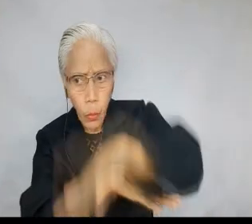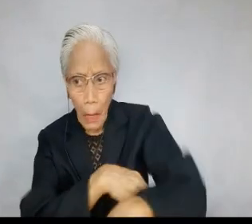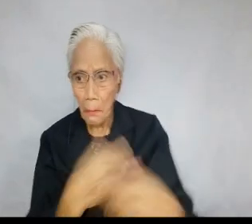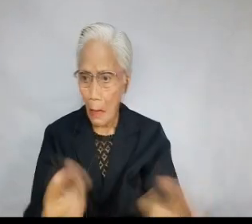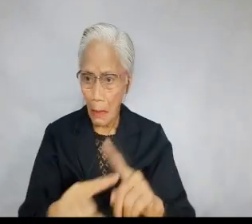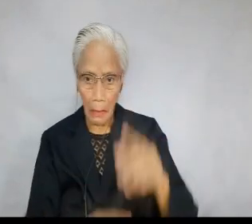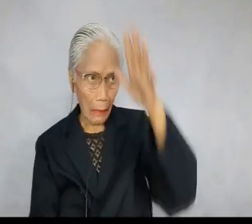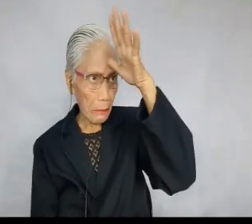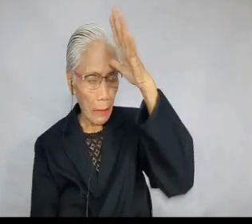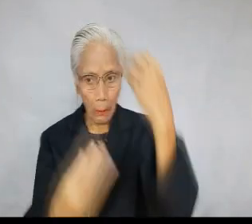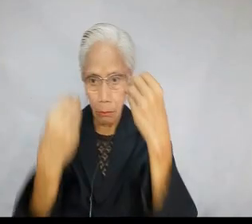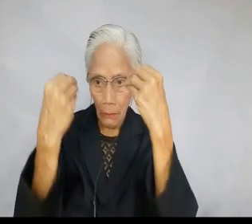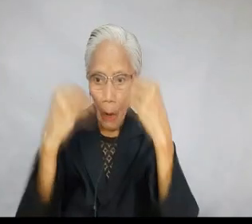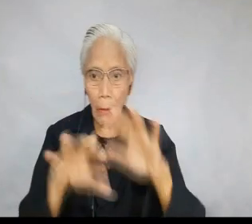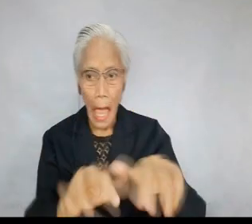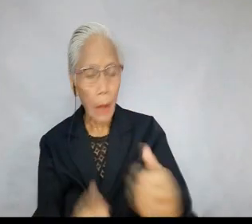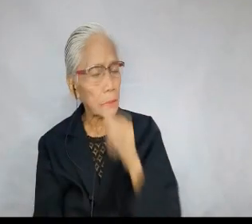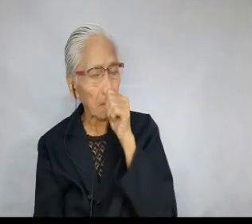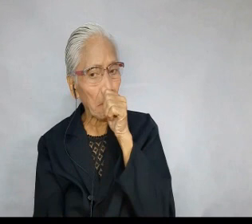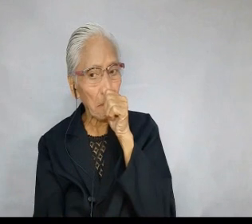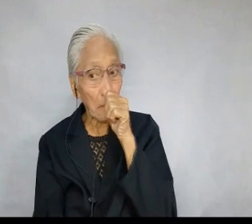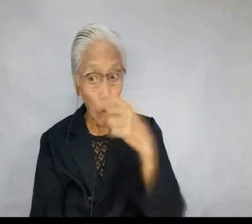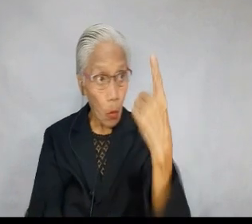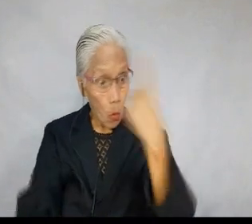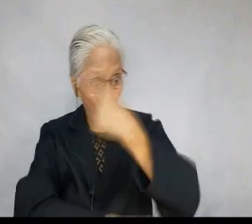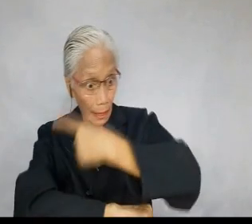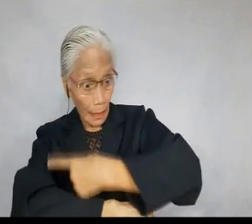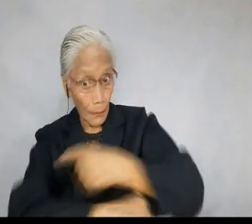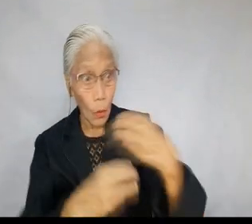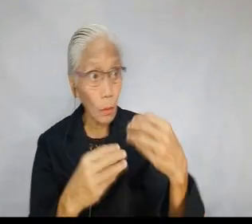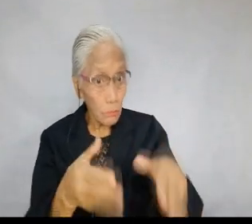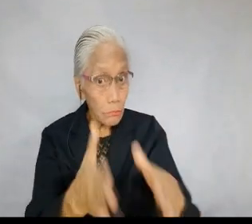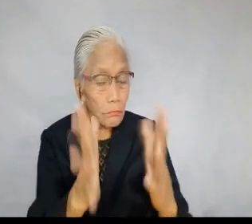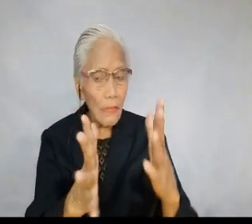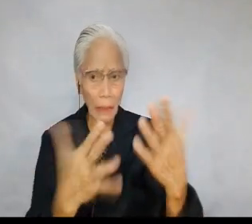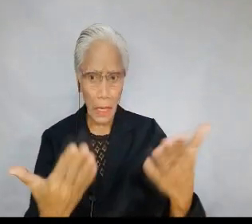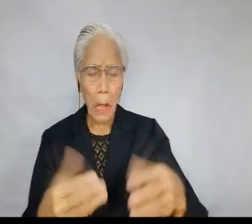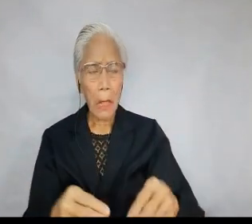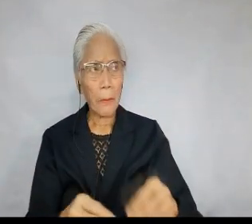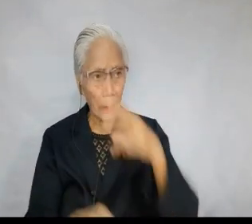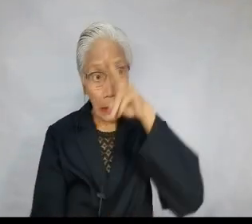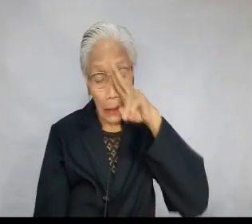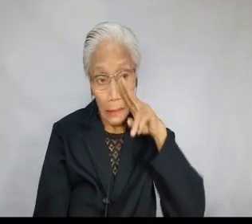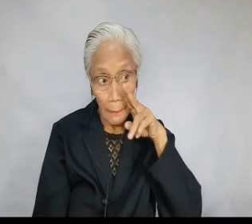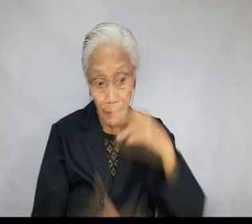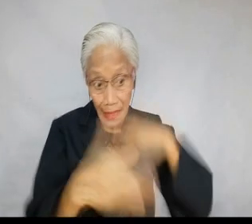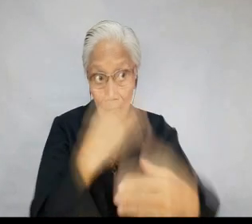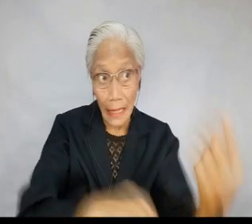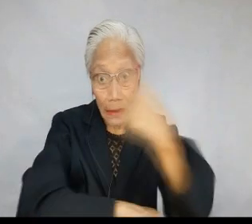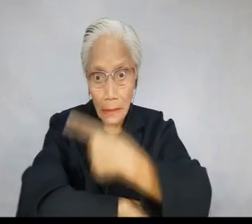father taught me this secret and it would be a pity if this secret died with me this day. One more day of life was allowed to the thief.